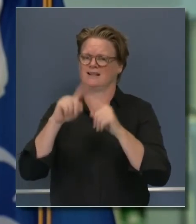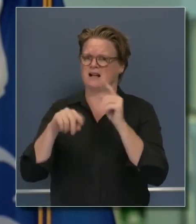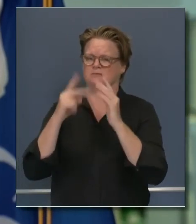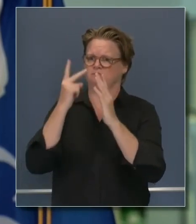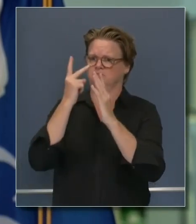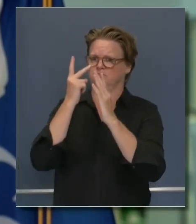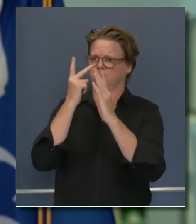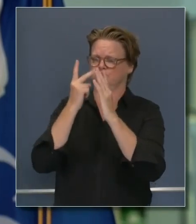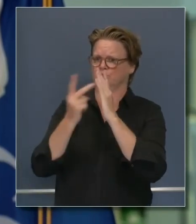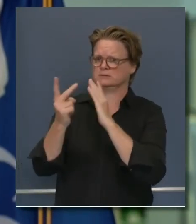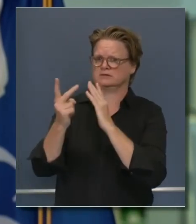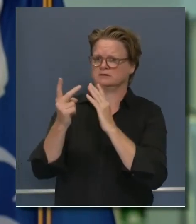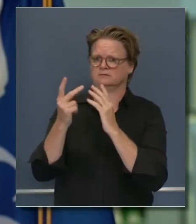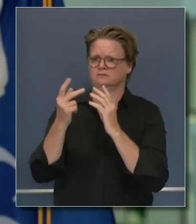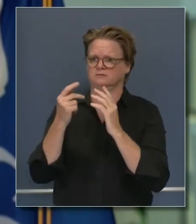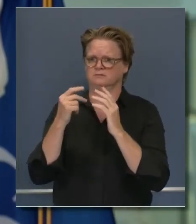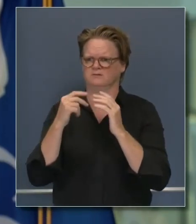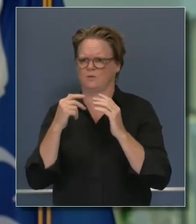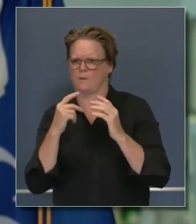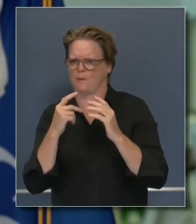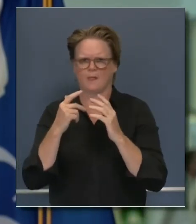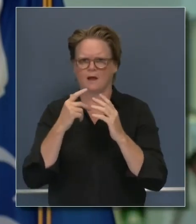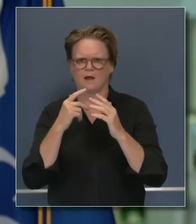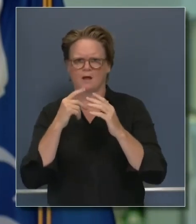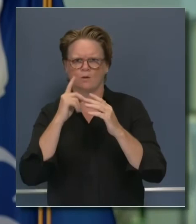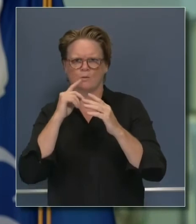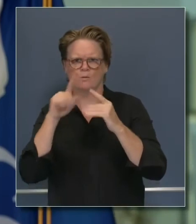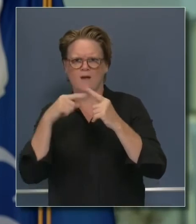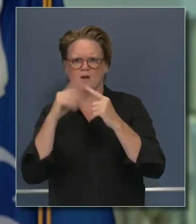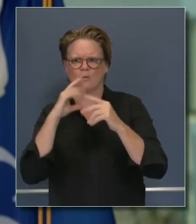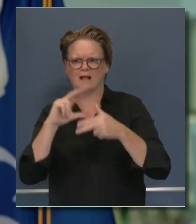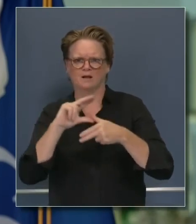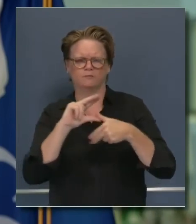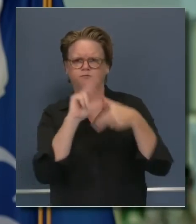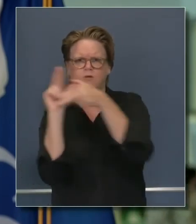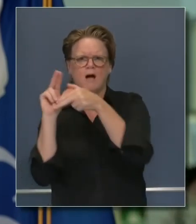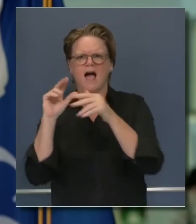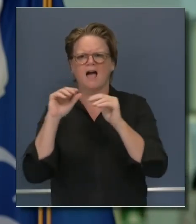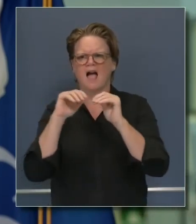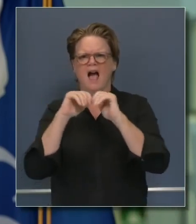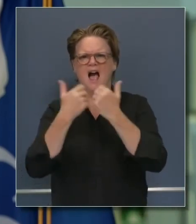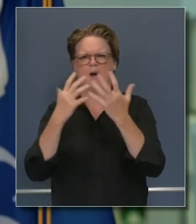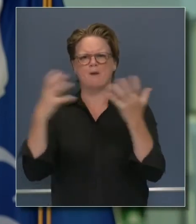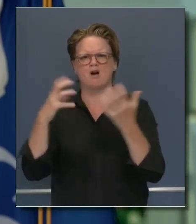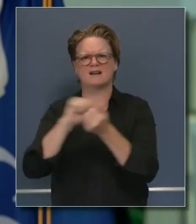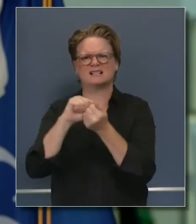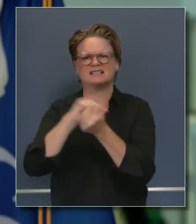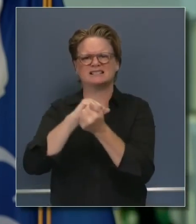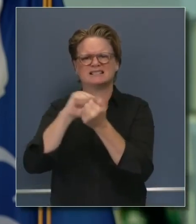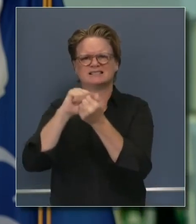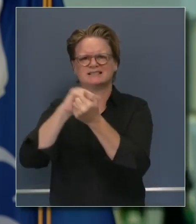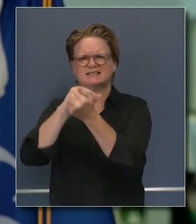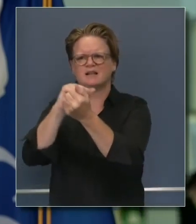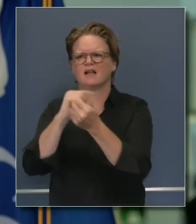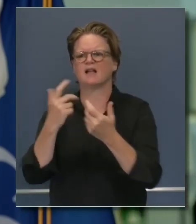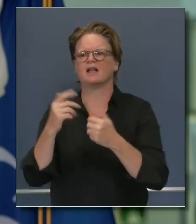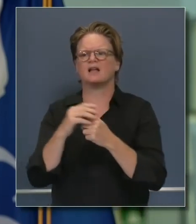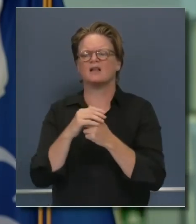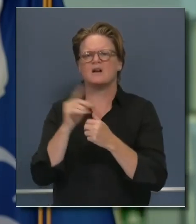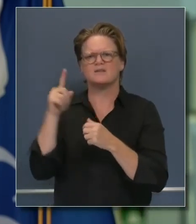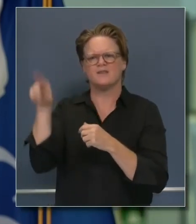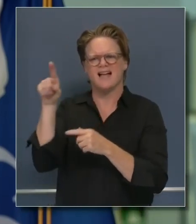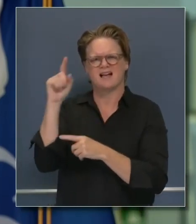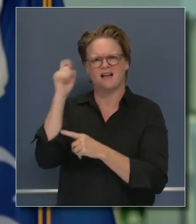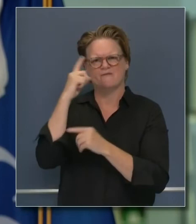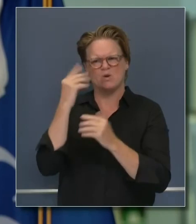certainty when the impacts will begin to occur. They assessed that. They made a determination of what assets they